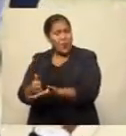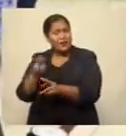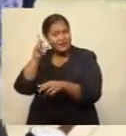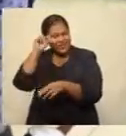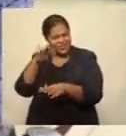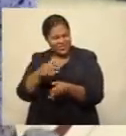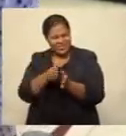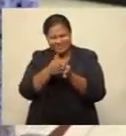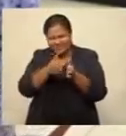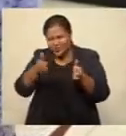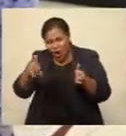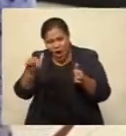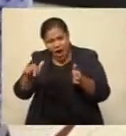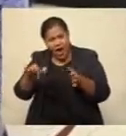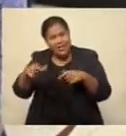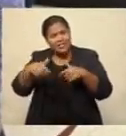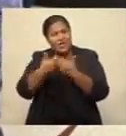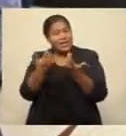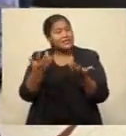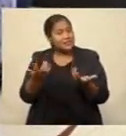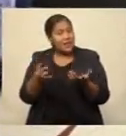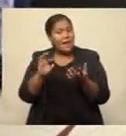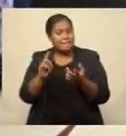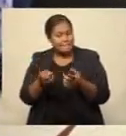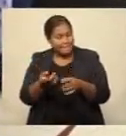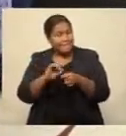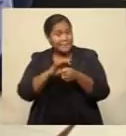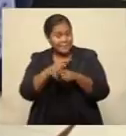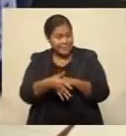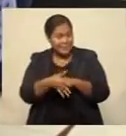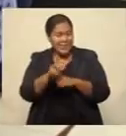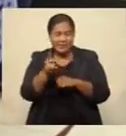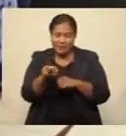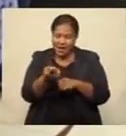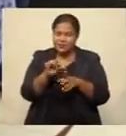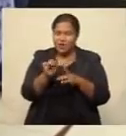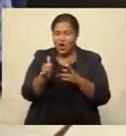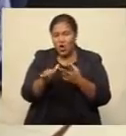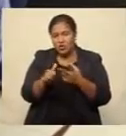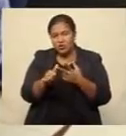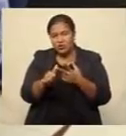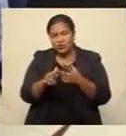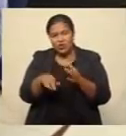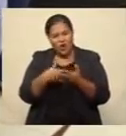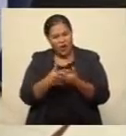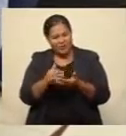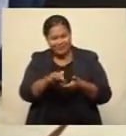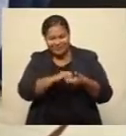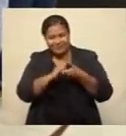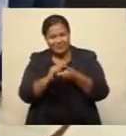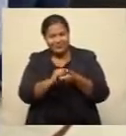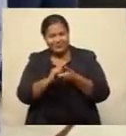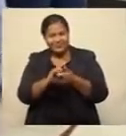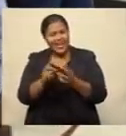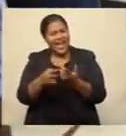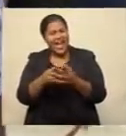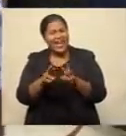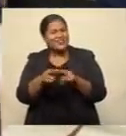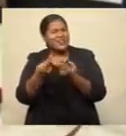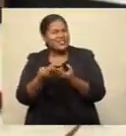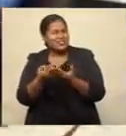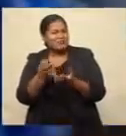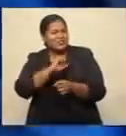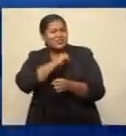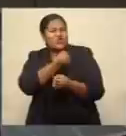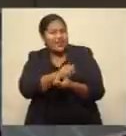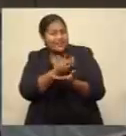-term challenge, uh, with COVID, but also, I think, in the months to really see, uh, the relationship strengthened and,